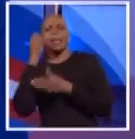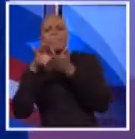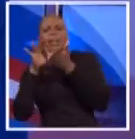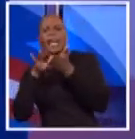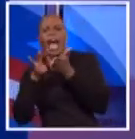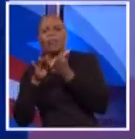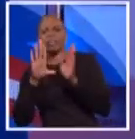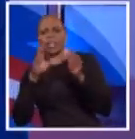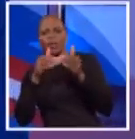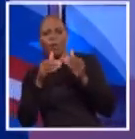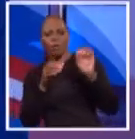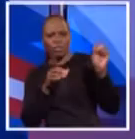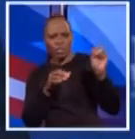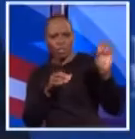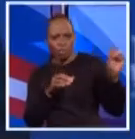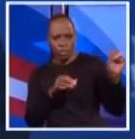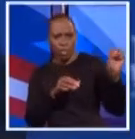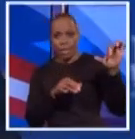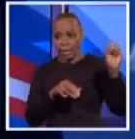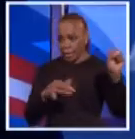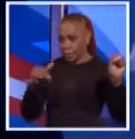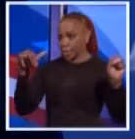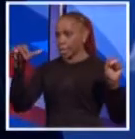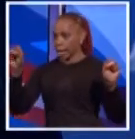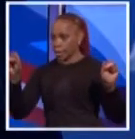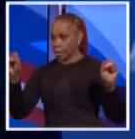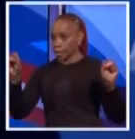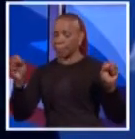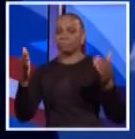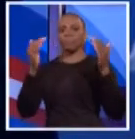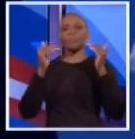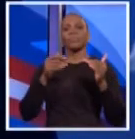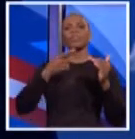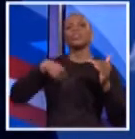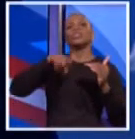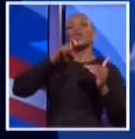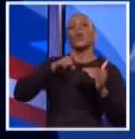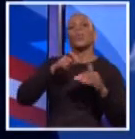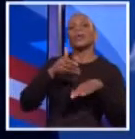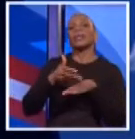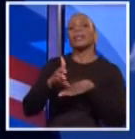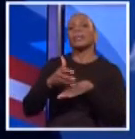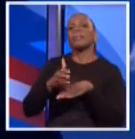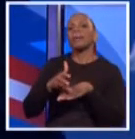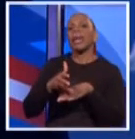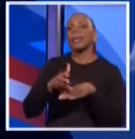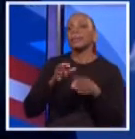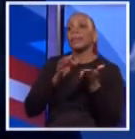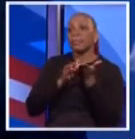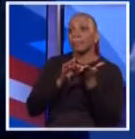Mr. Stringer? Yes. Mr. Spitzer? Yes. Should we eliminate the penny, Mr. Stringer?